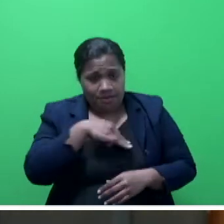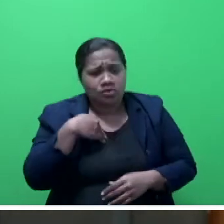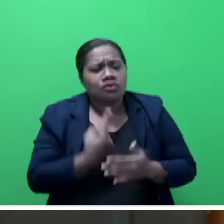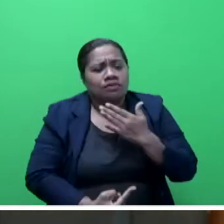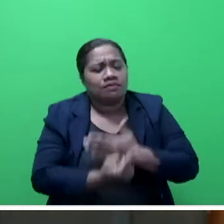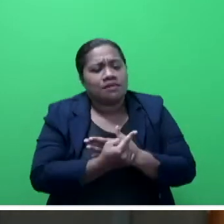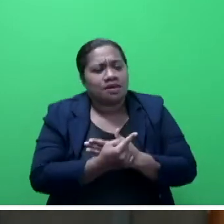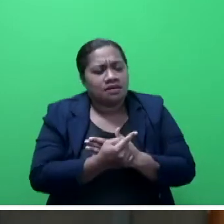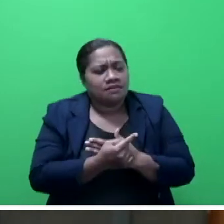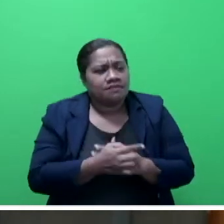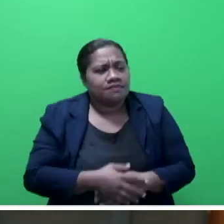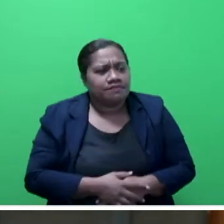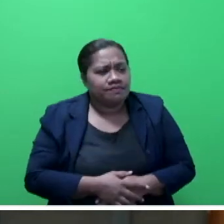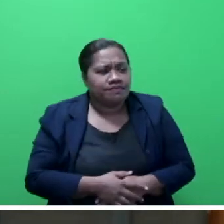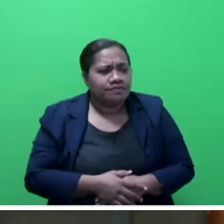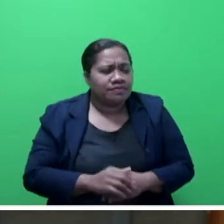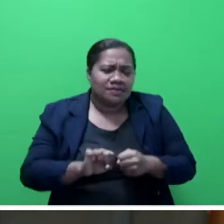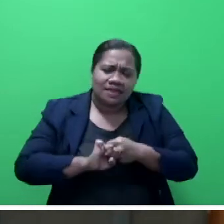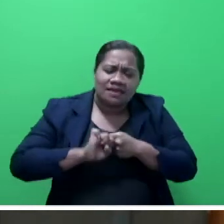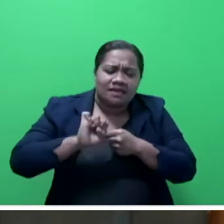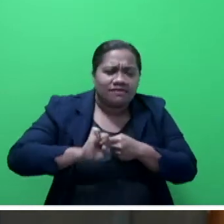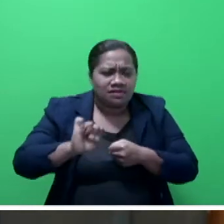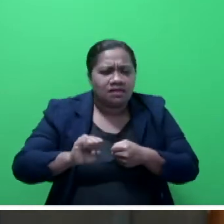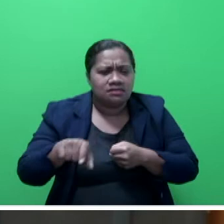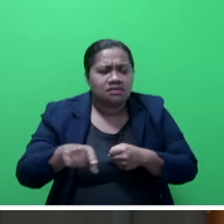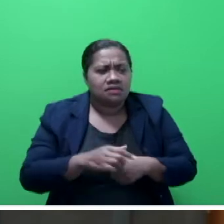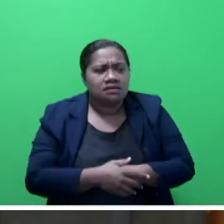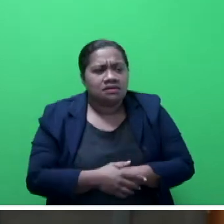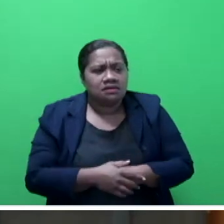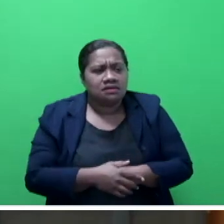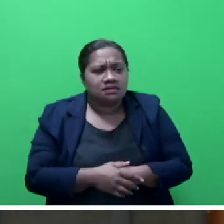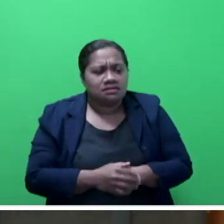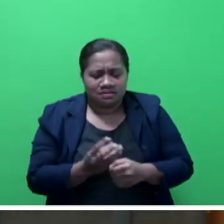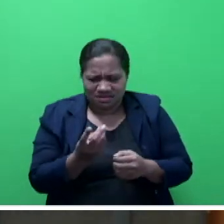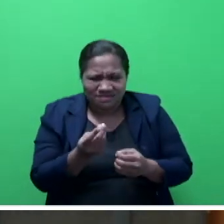an expression of interest for a number of short courses a few weeks back.